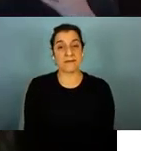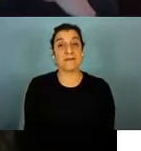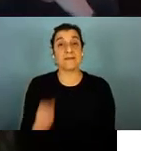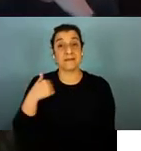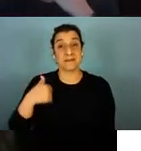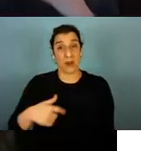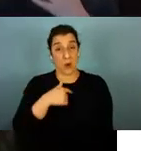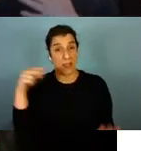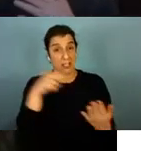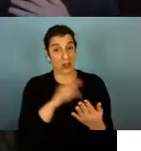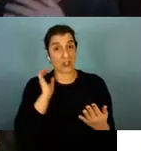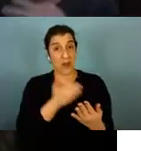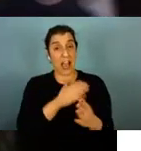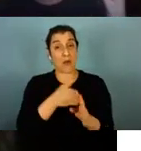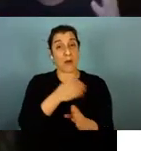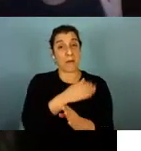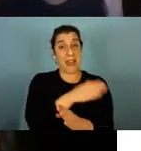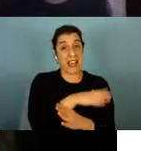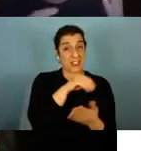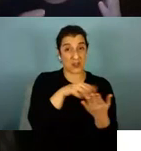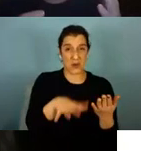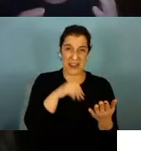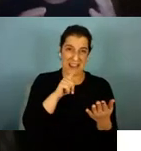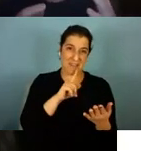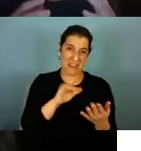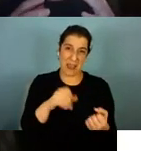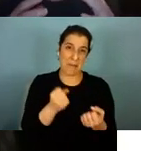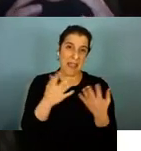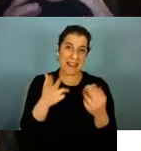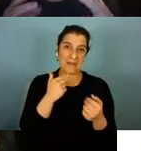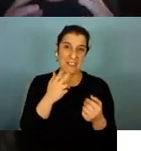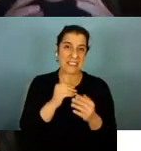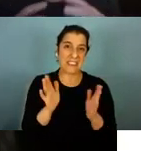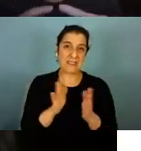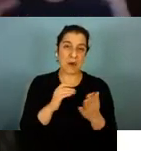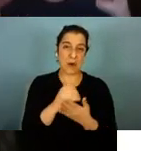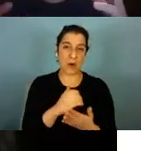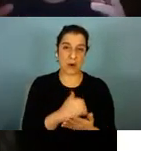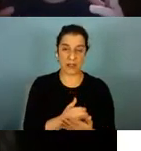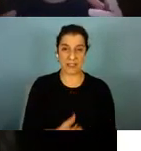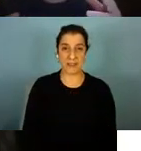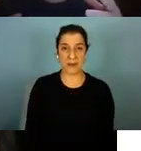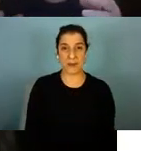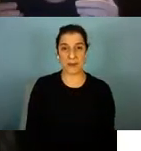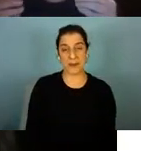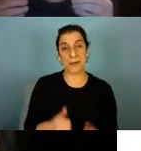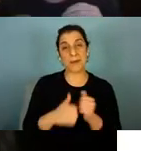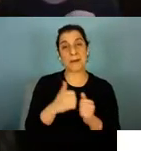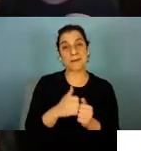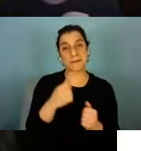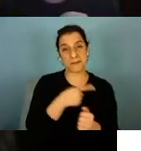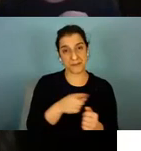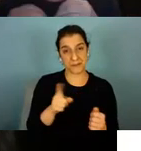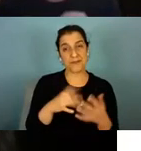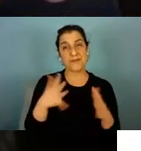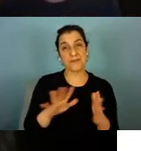um we didn't have that many it was a small course um and most of them had graduated and we didn't